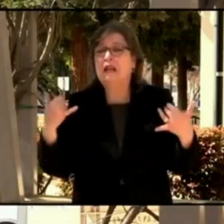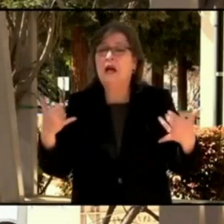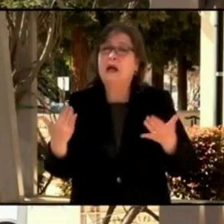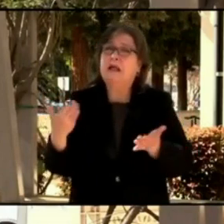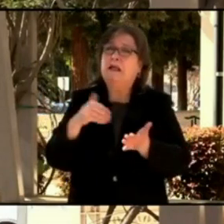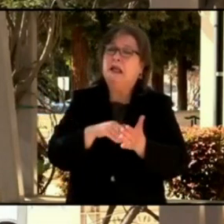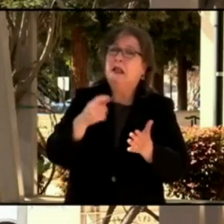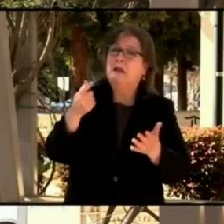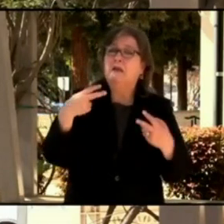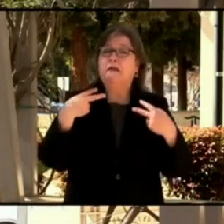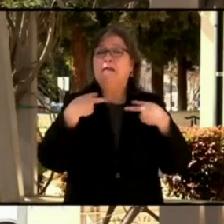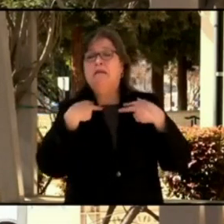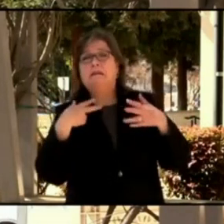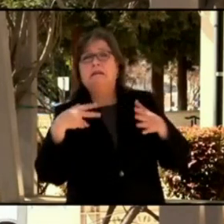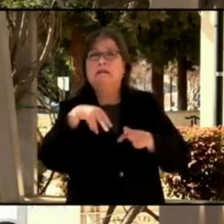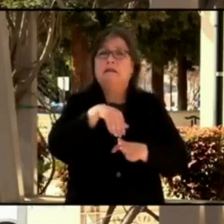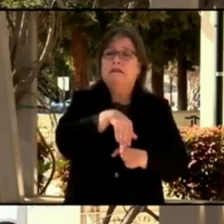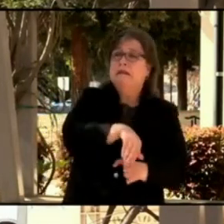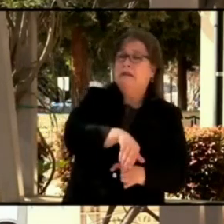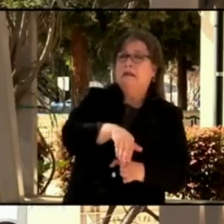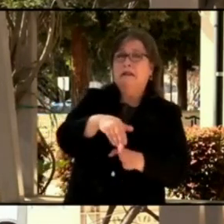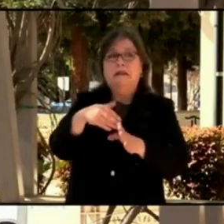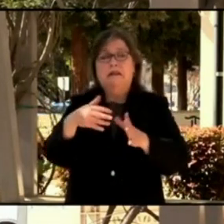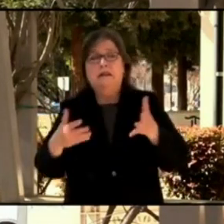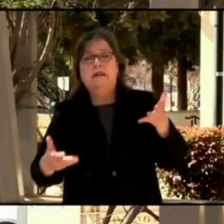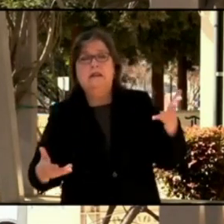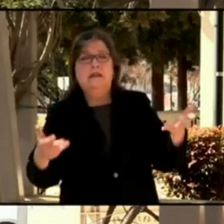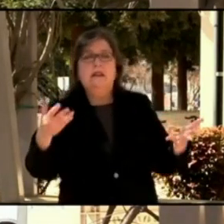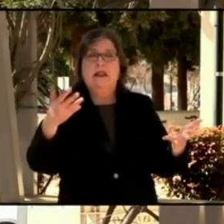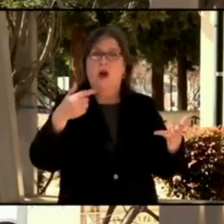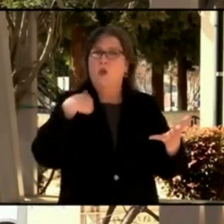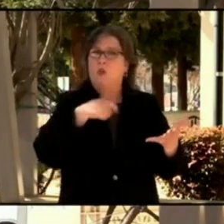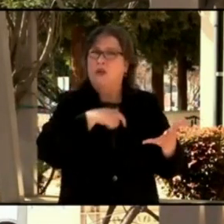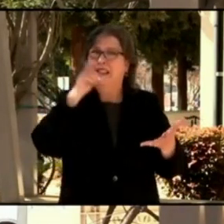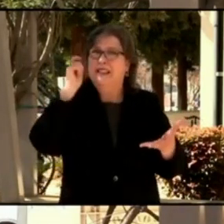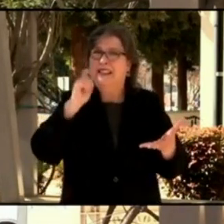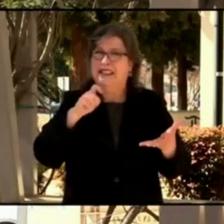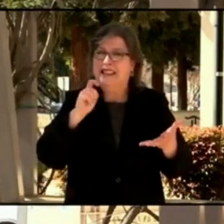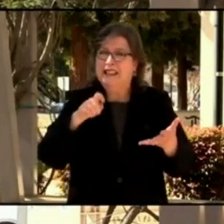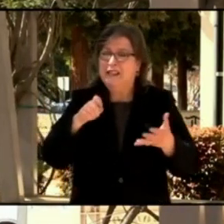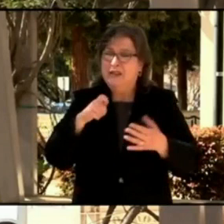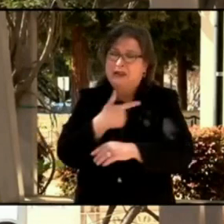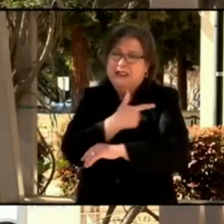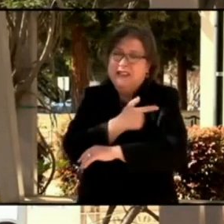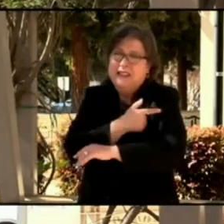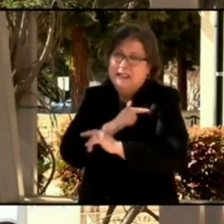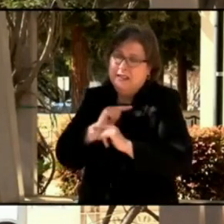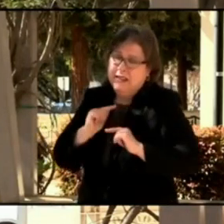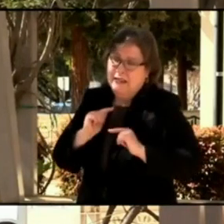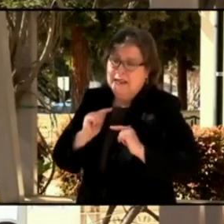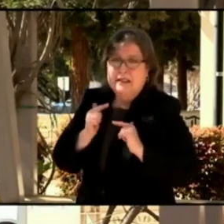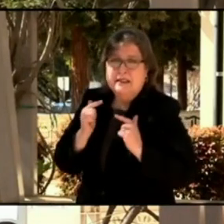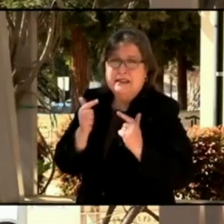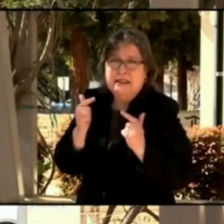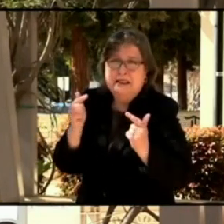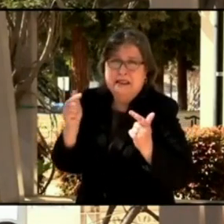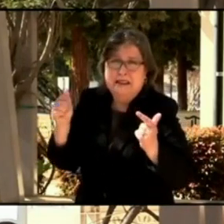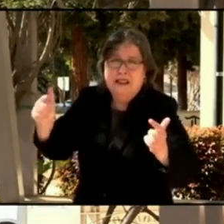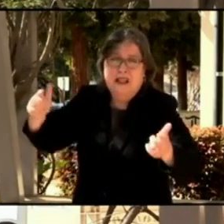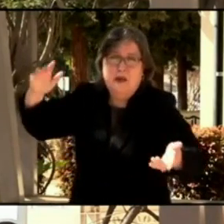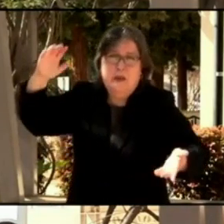as our collective ability to curb this pandemic. It is spring. It is a beautiful day.